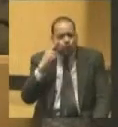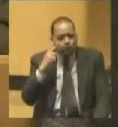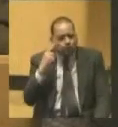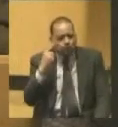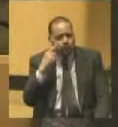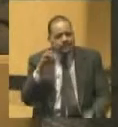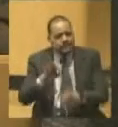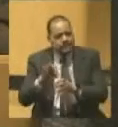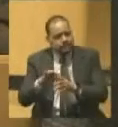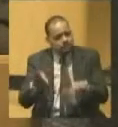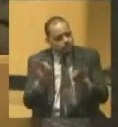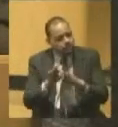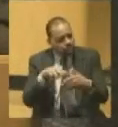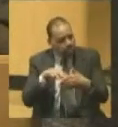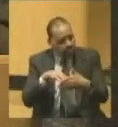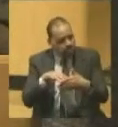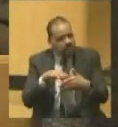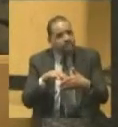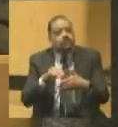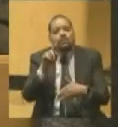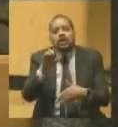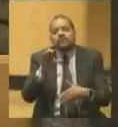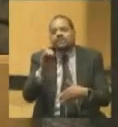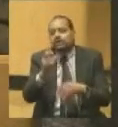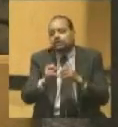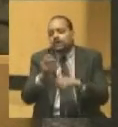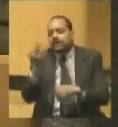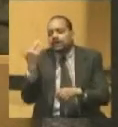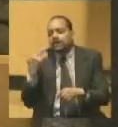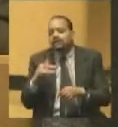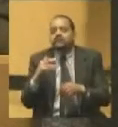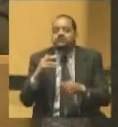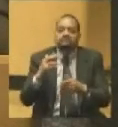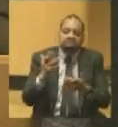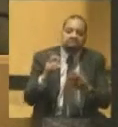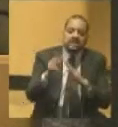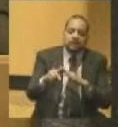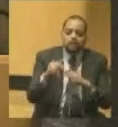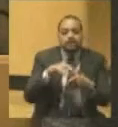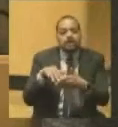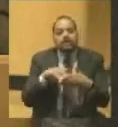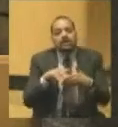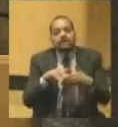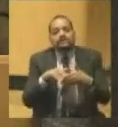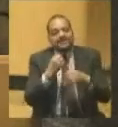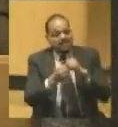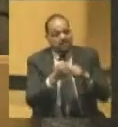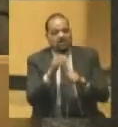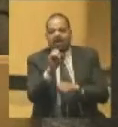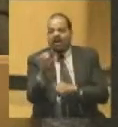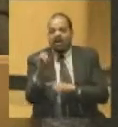150 years later, they were held in an odd-numbered year. Great. Or you may have